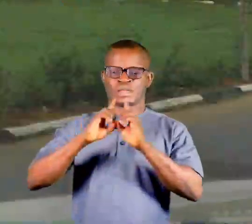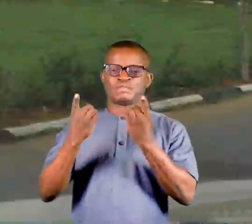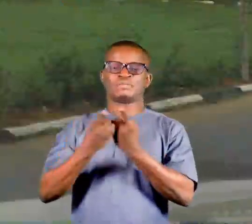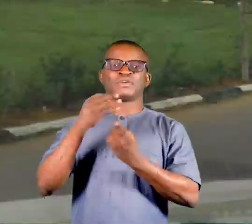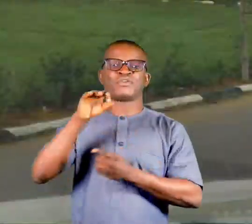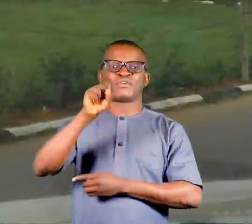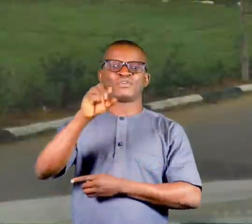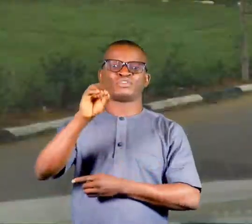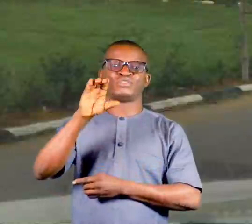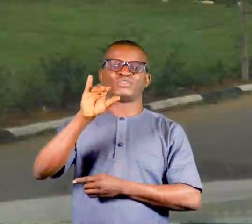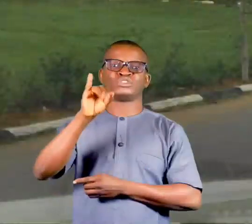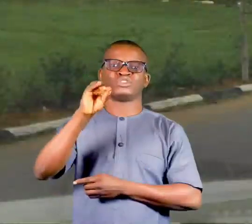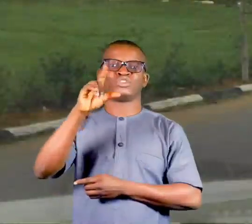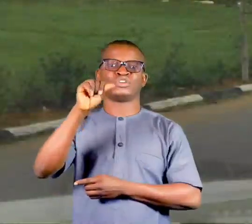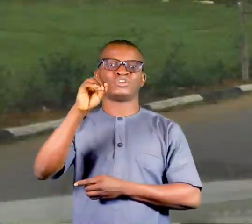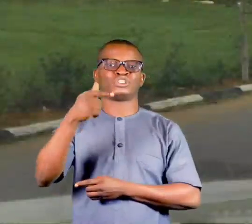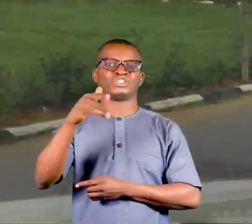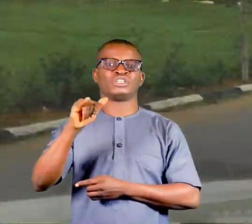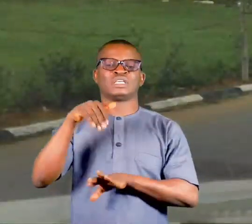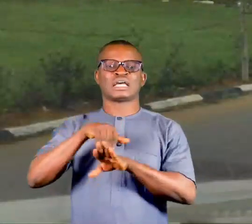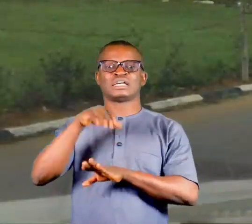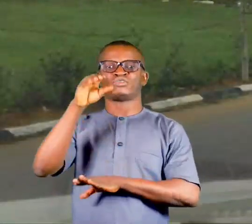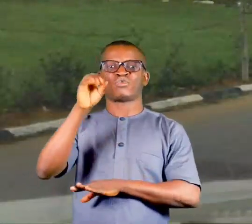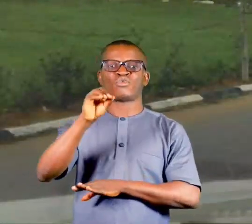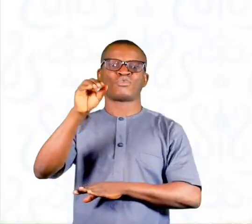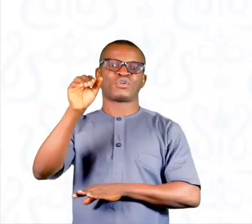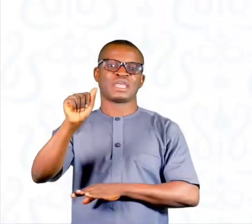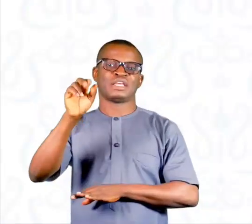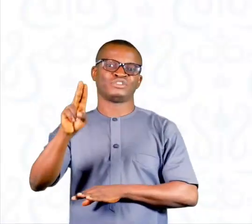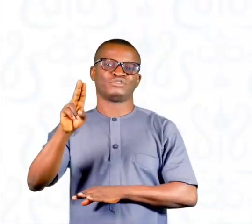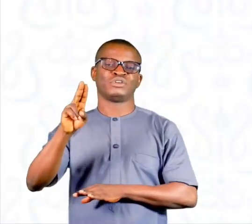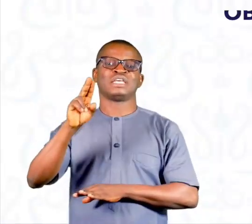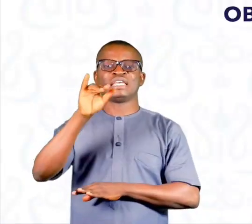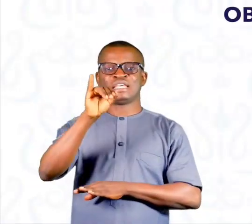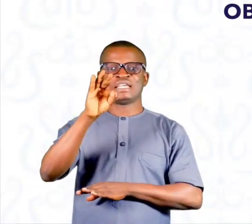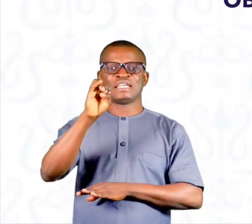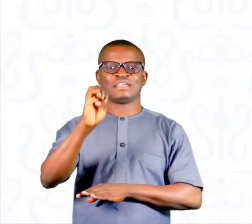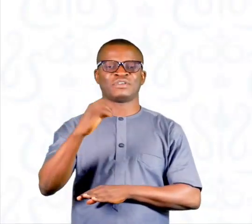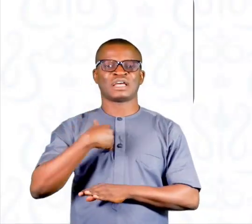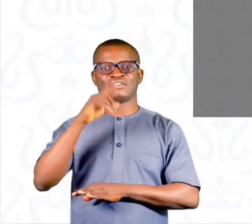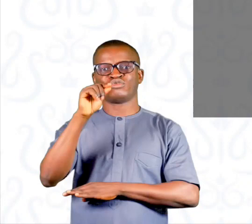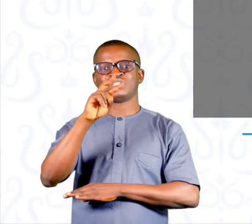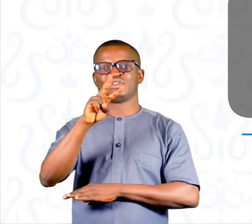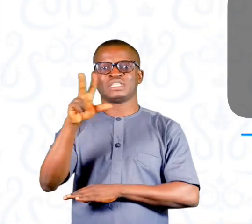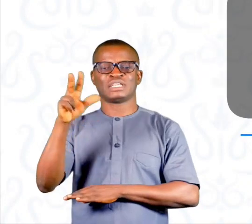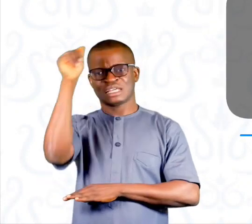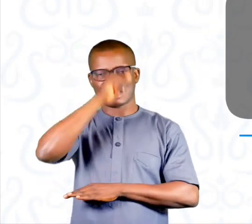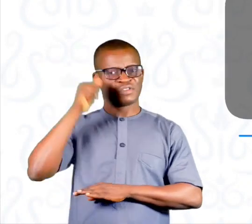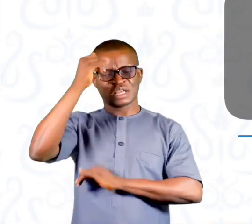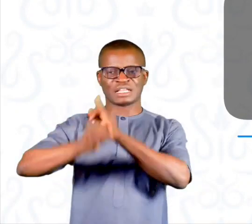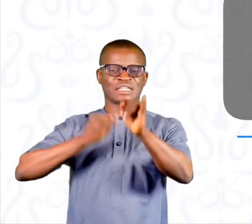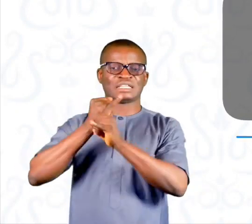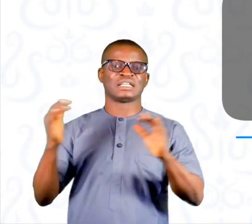The Department of Sociology and Anthropology of the Obafemi Awolowo University, Ileife, recently held its 2023